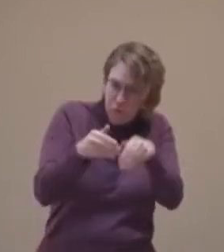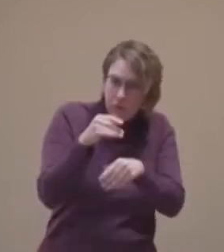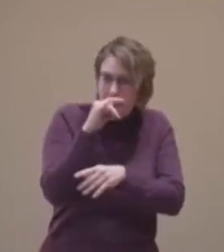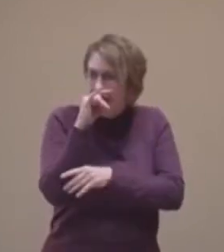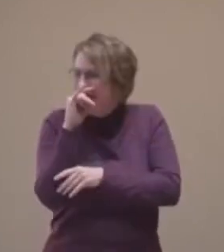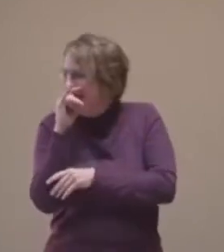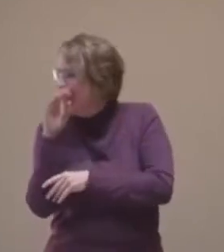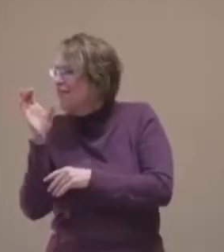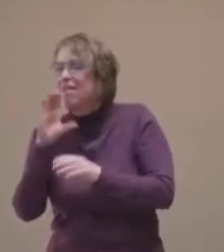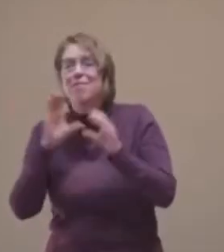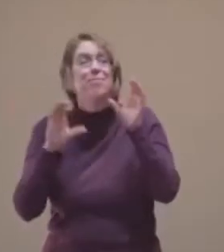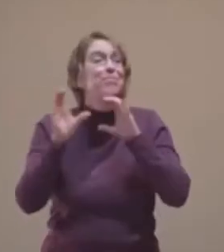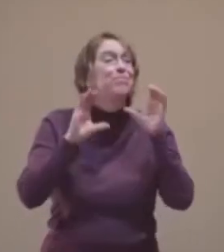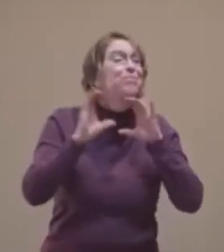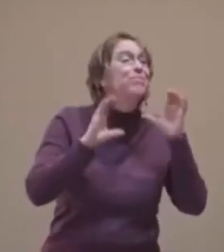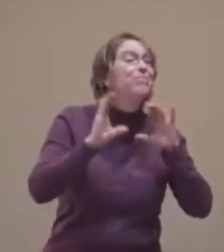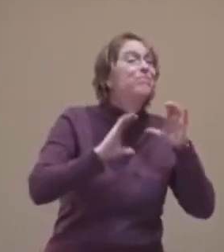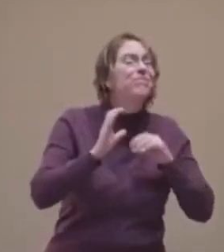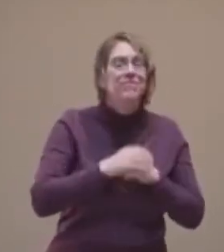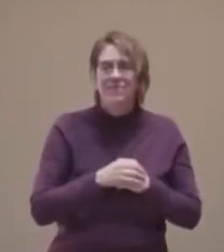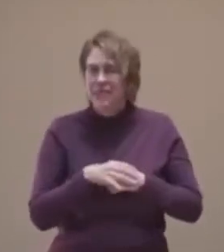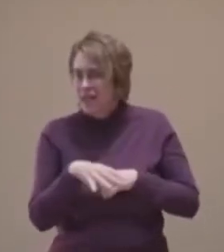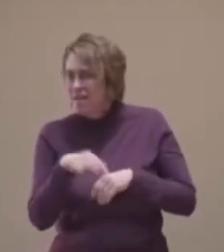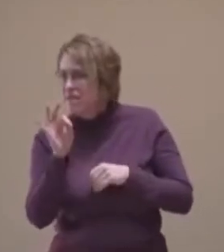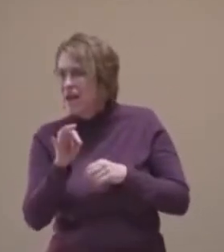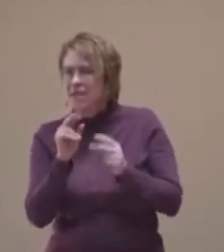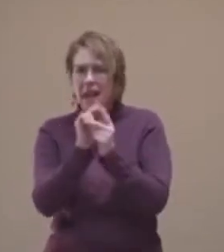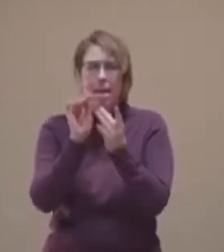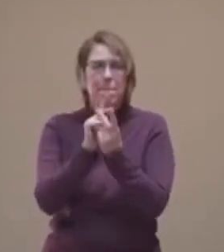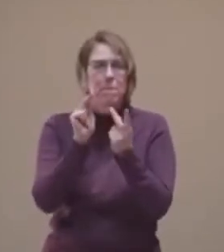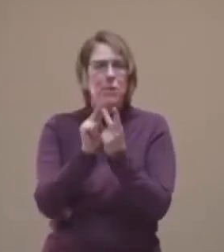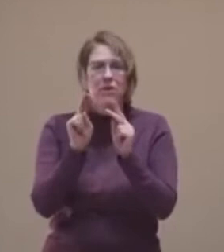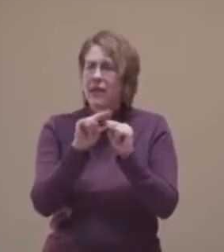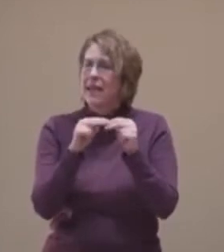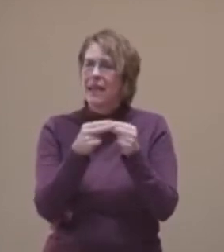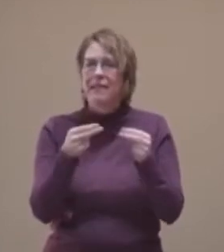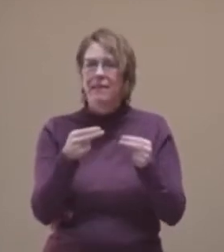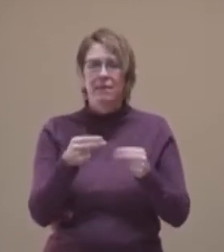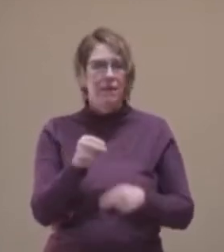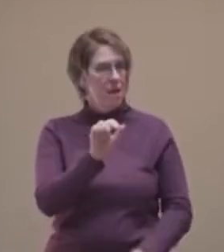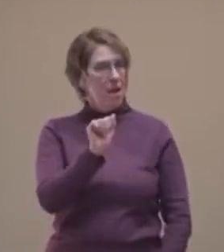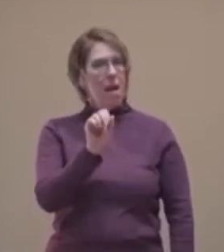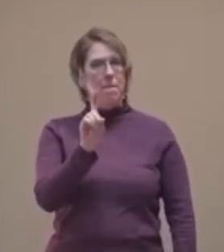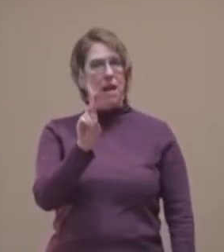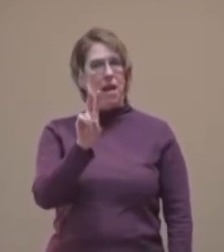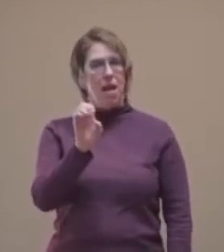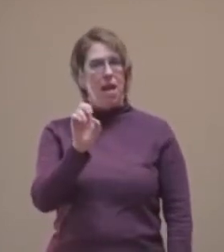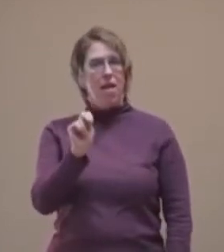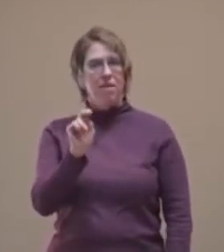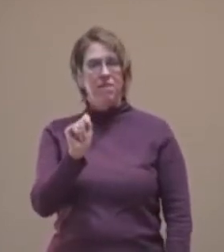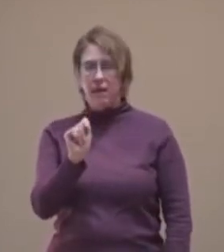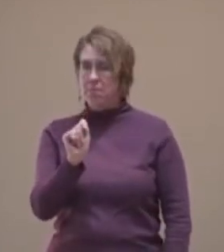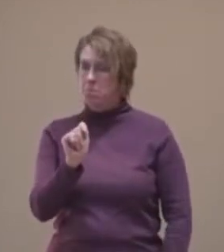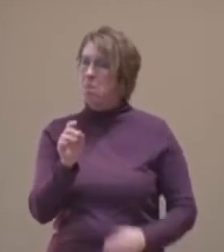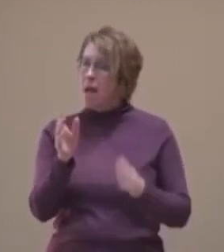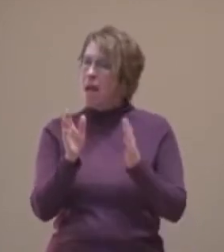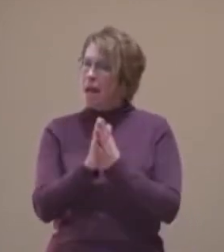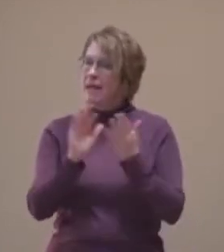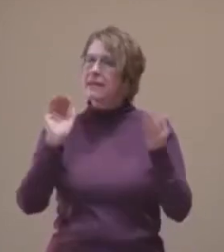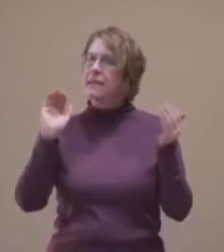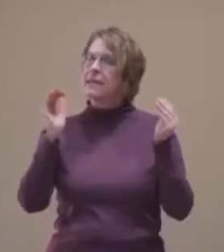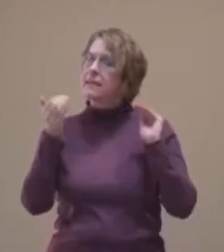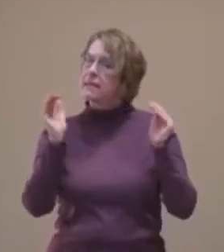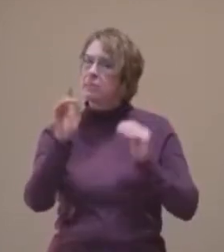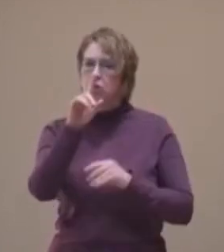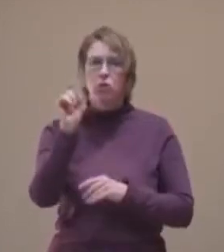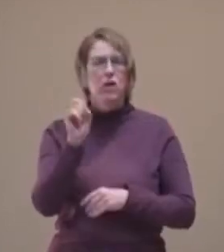want to find under the Christmas tree. But Advent asks us a similar question. What do you